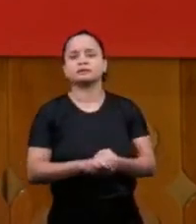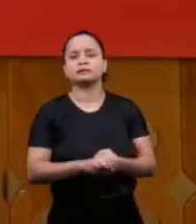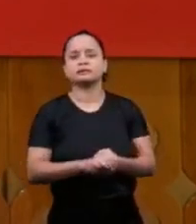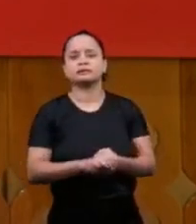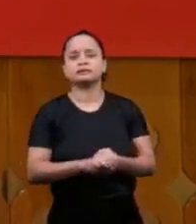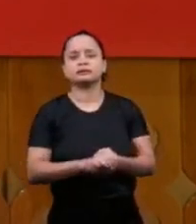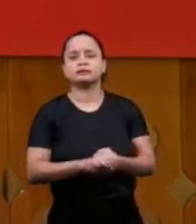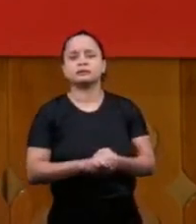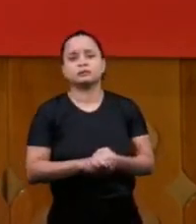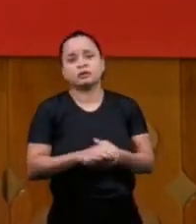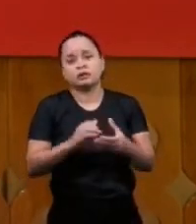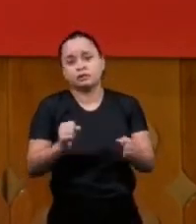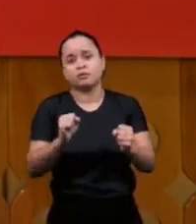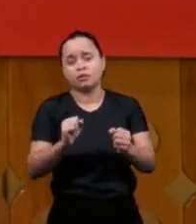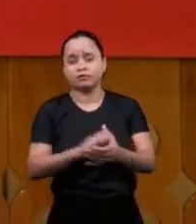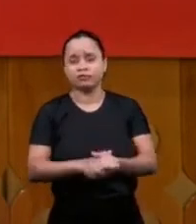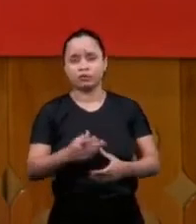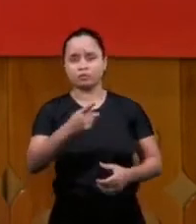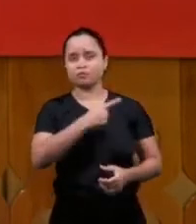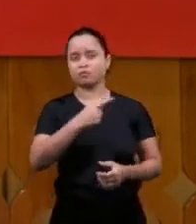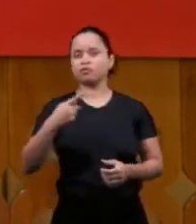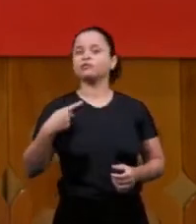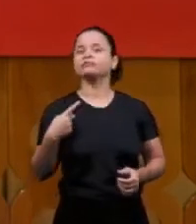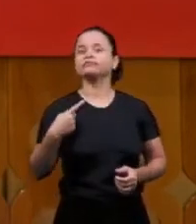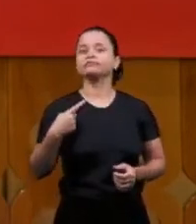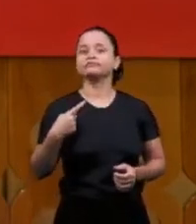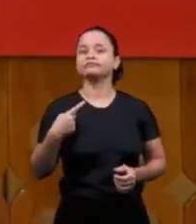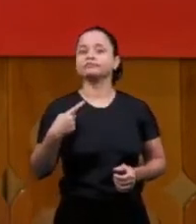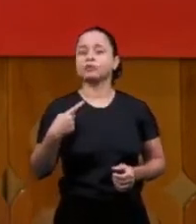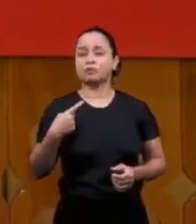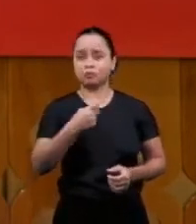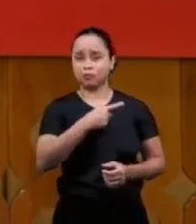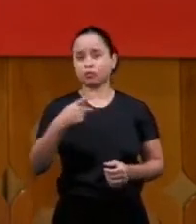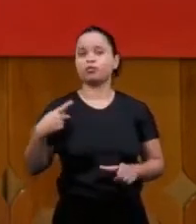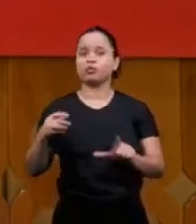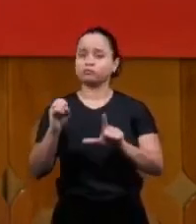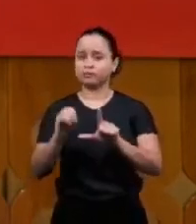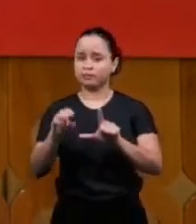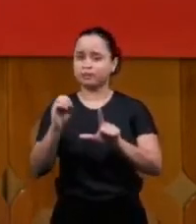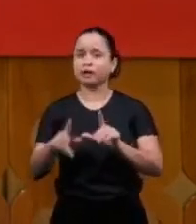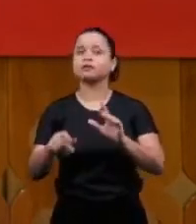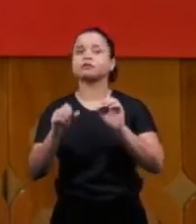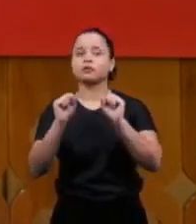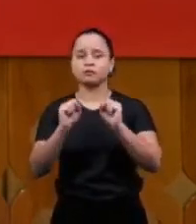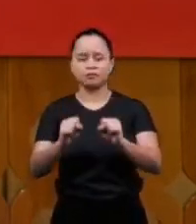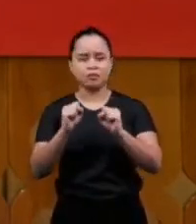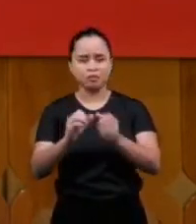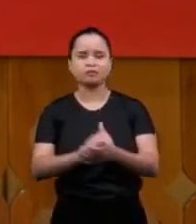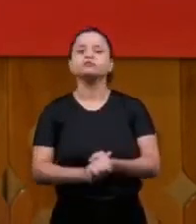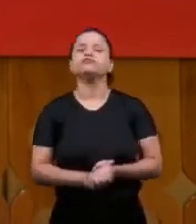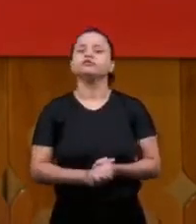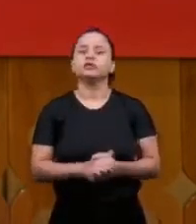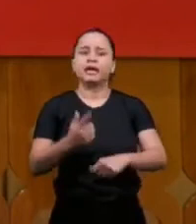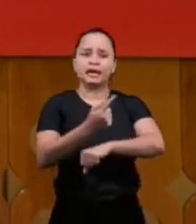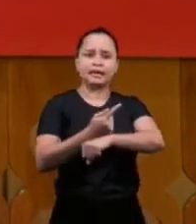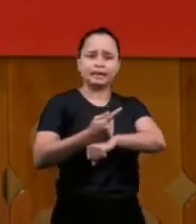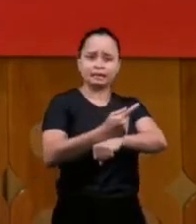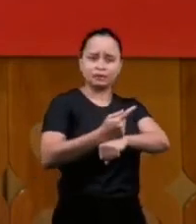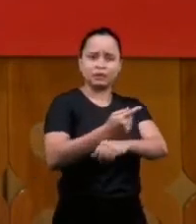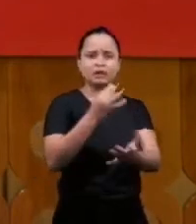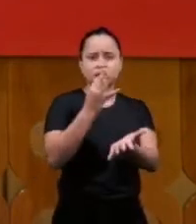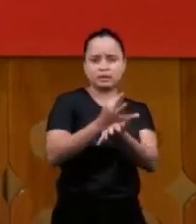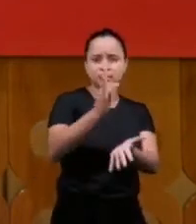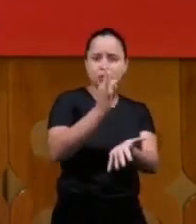and be a pastor that is licensed you have a bachelor's in